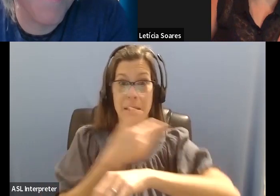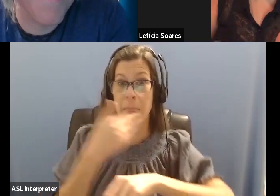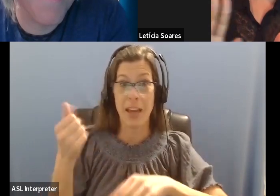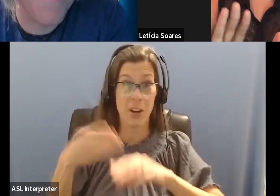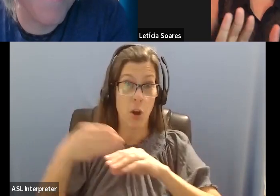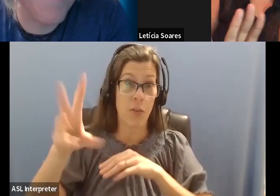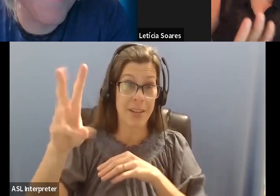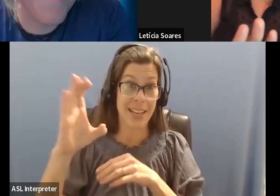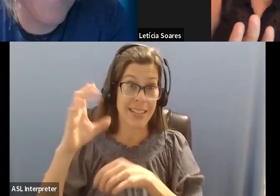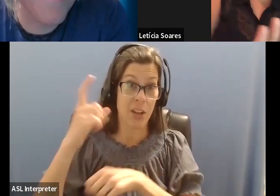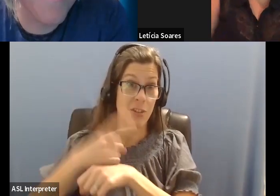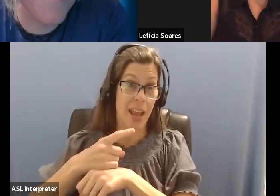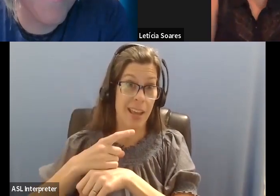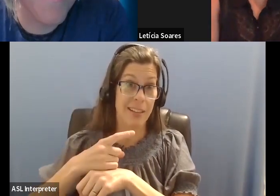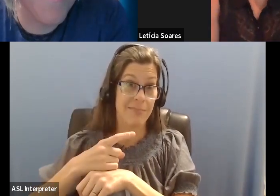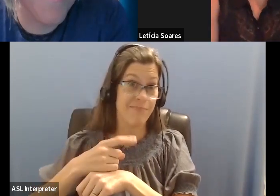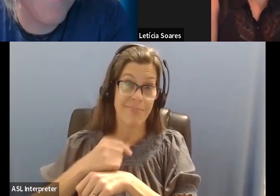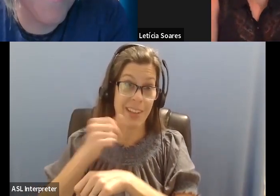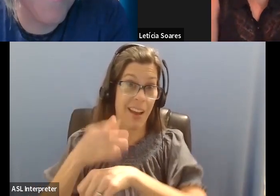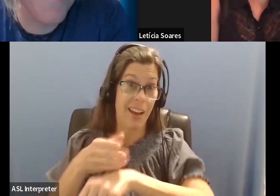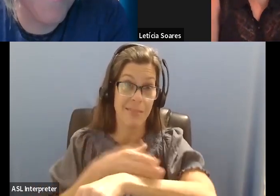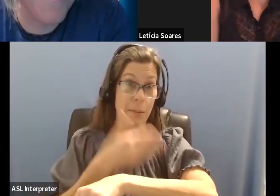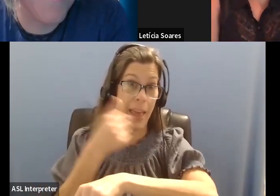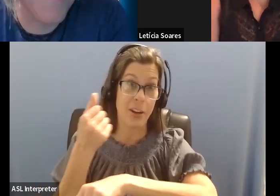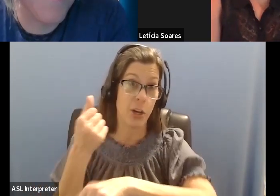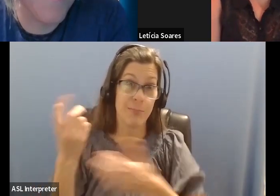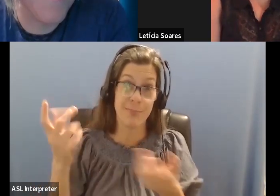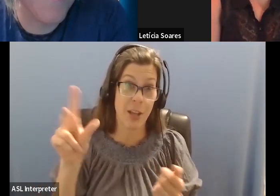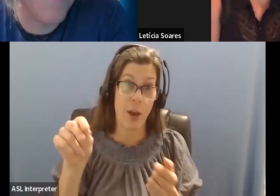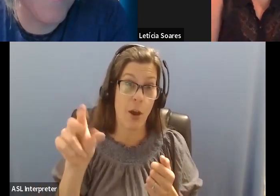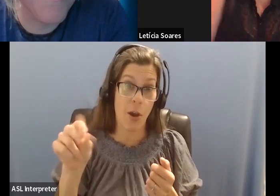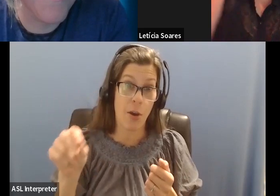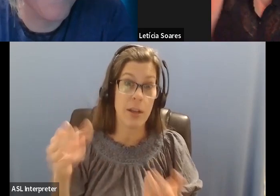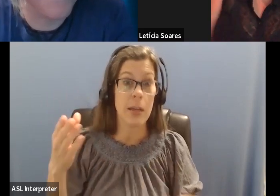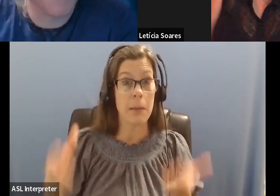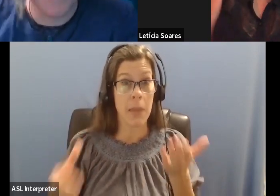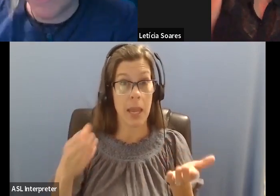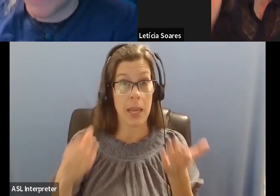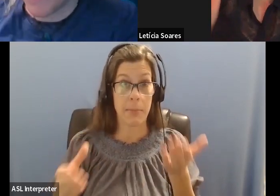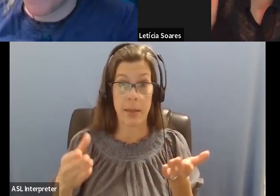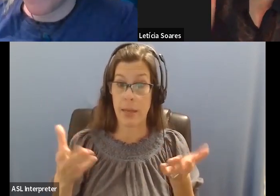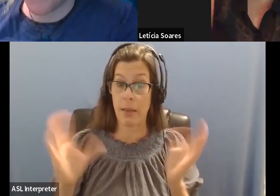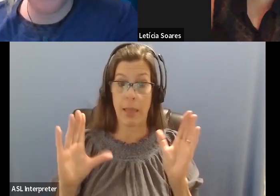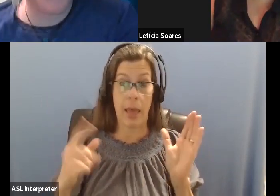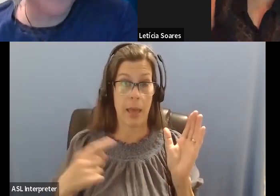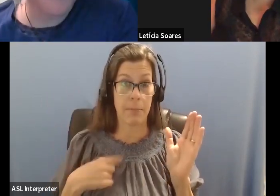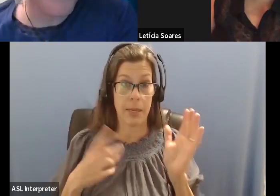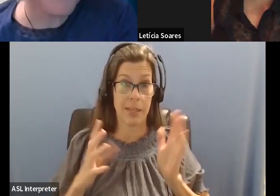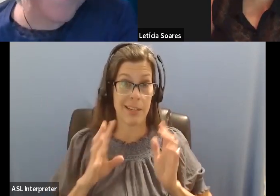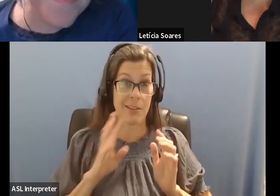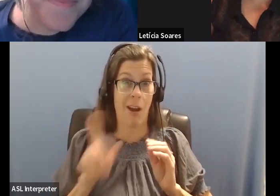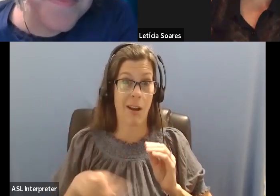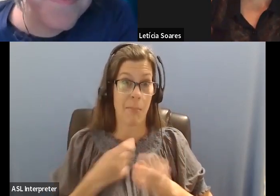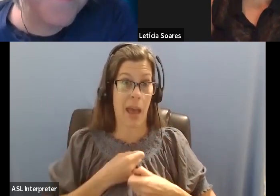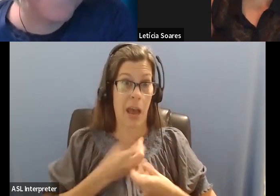away. So let me, let me maybe talk about it if I want it, or let's not talk about it. You do,